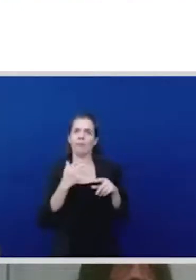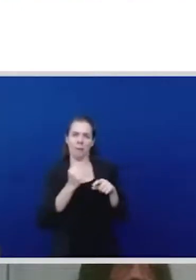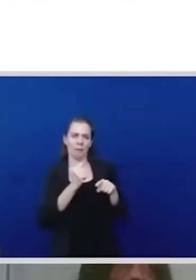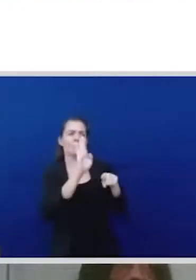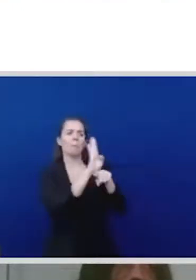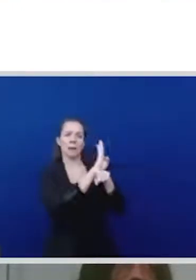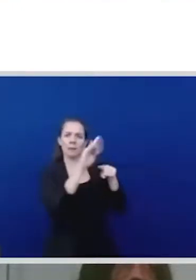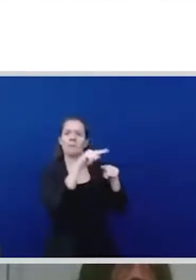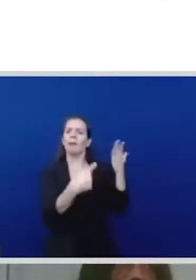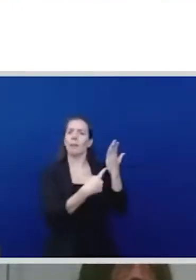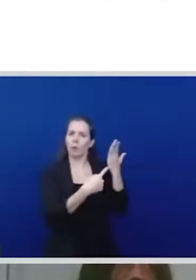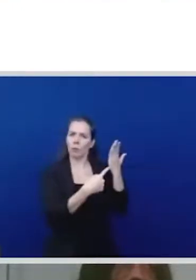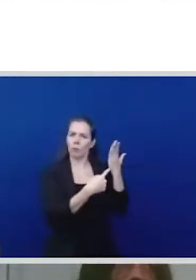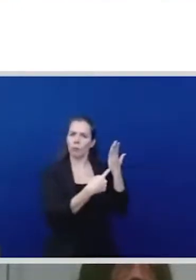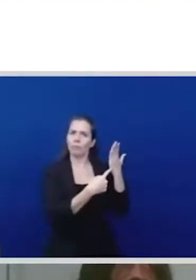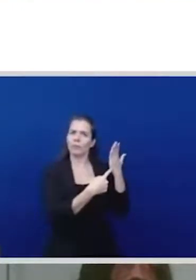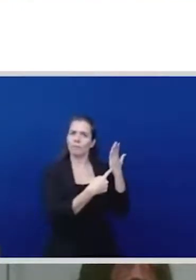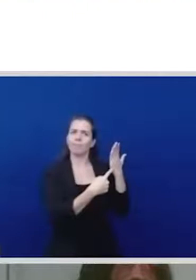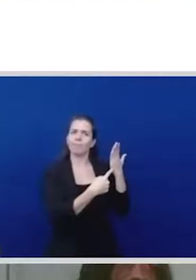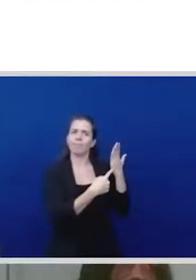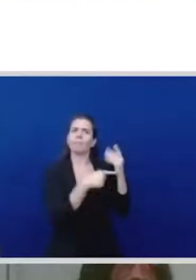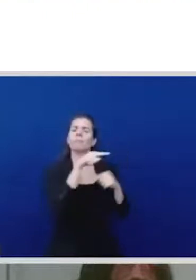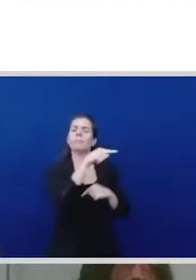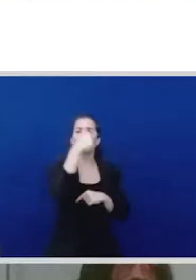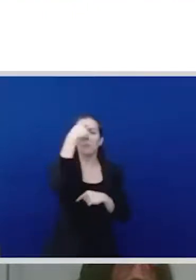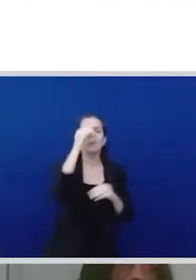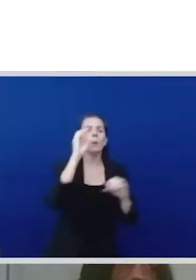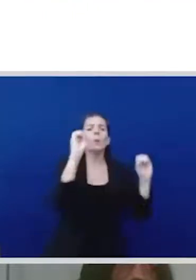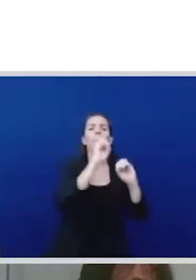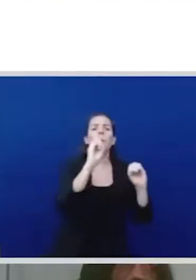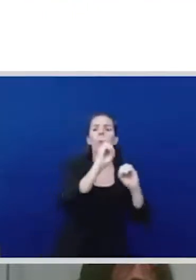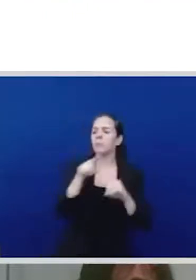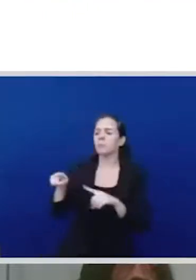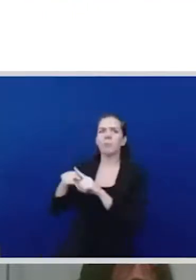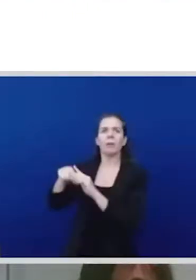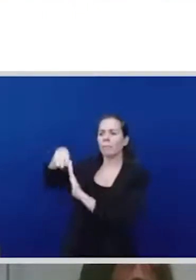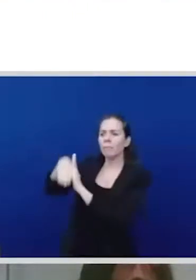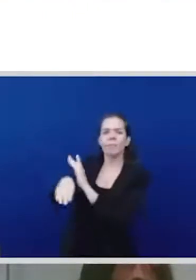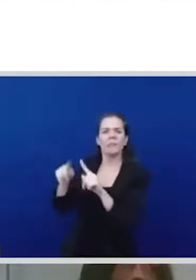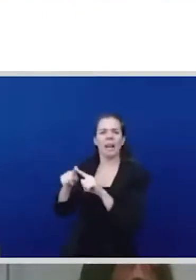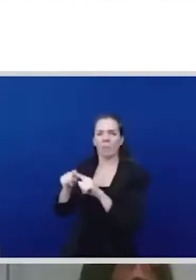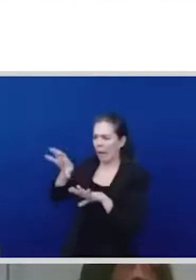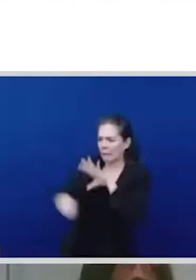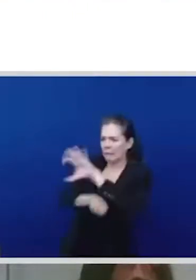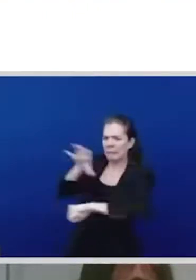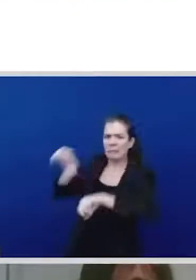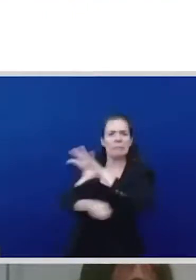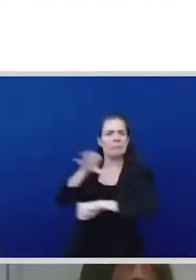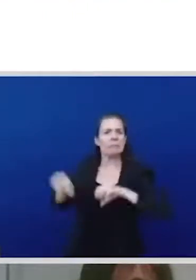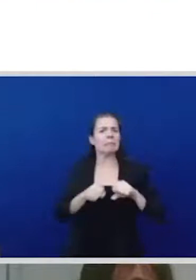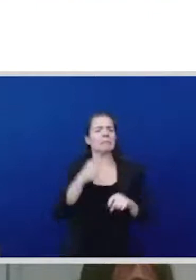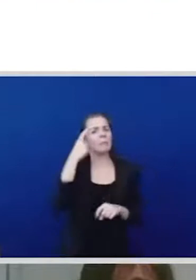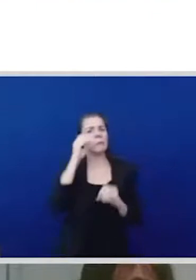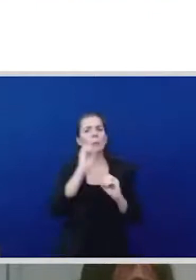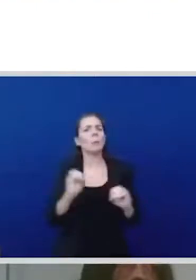obligate the international human rights law and protect us and this is one way of when we're putting in the the